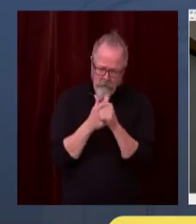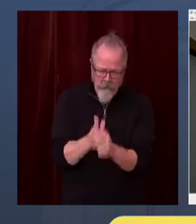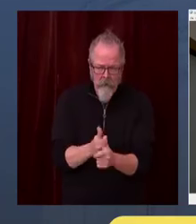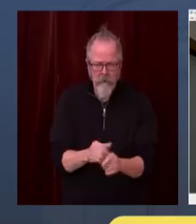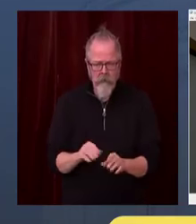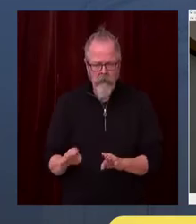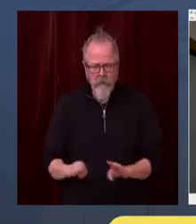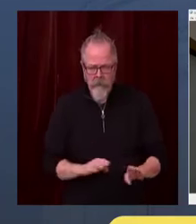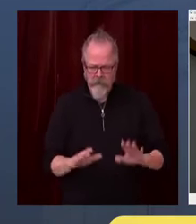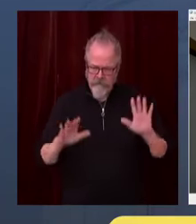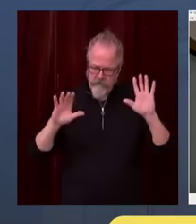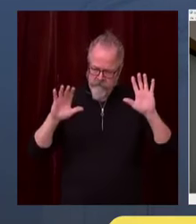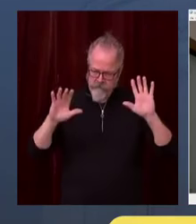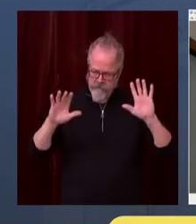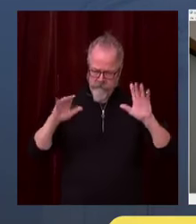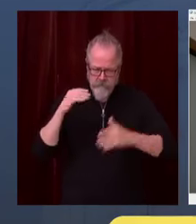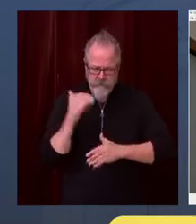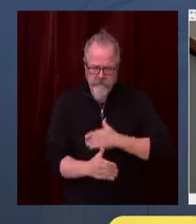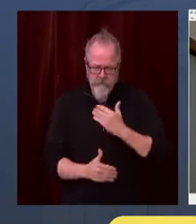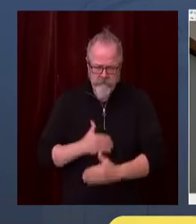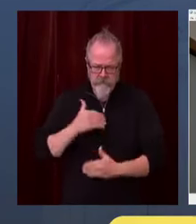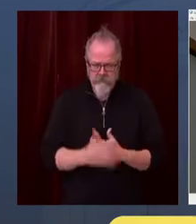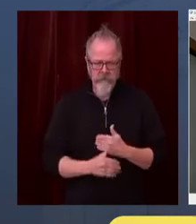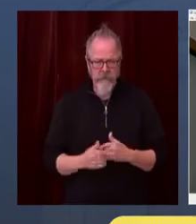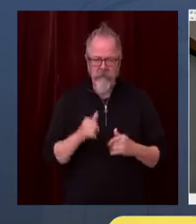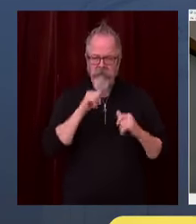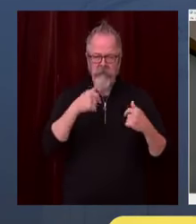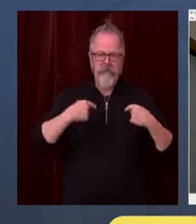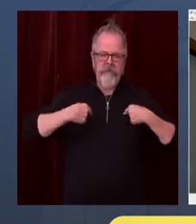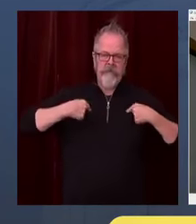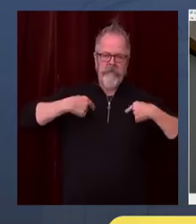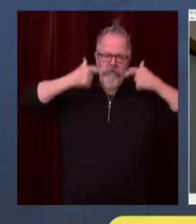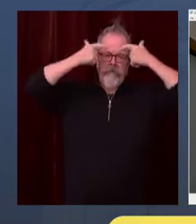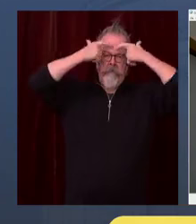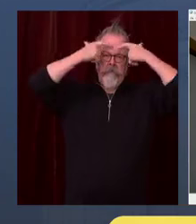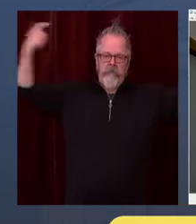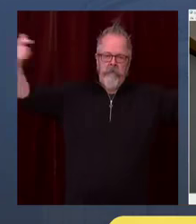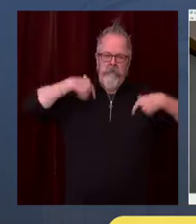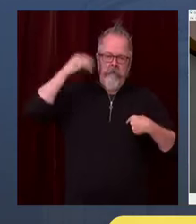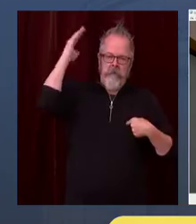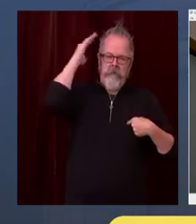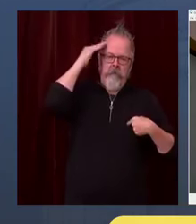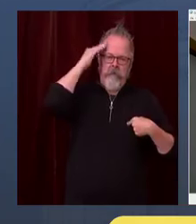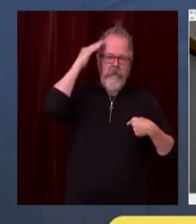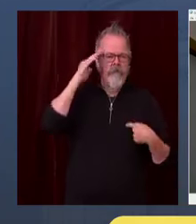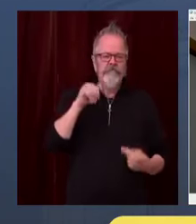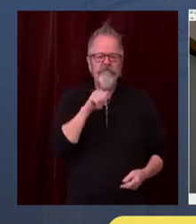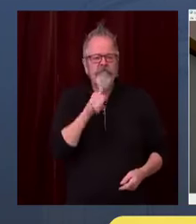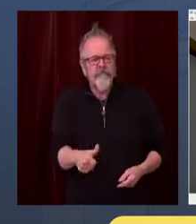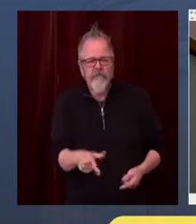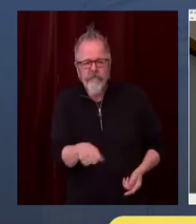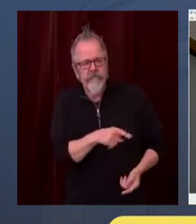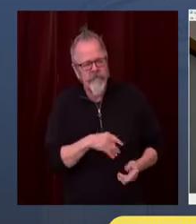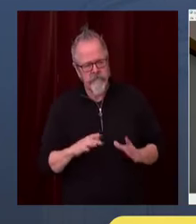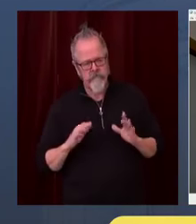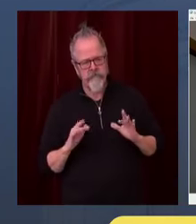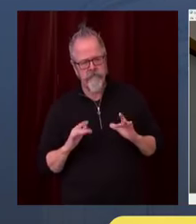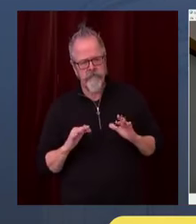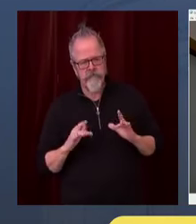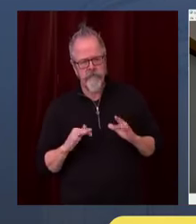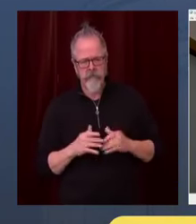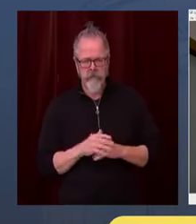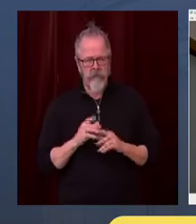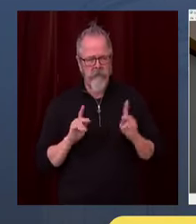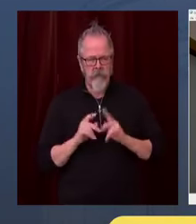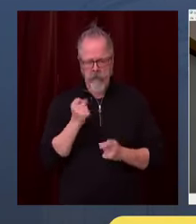actions today. I know that there is an unprecedented amount of complications and challenges that you